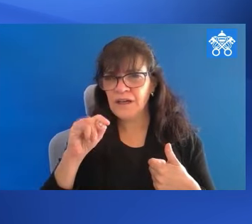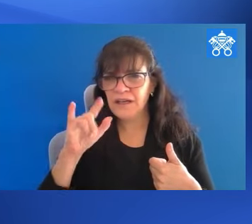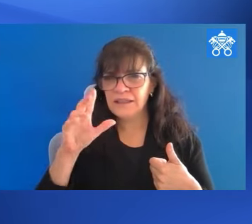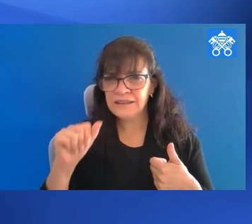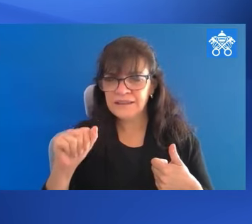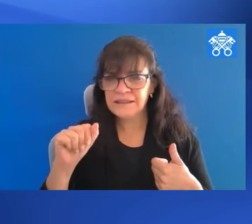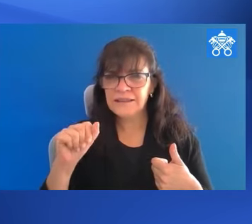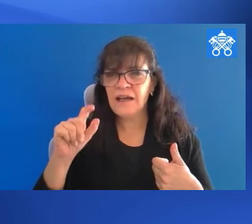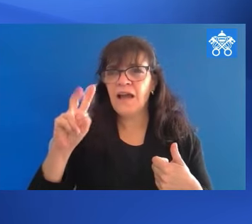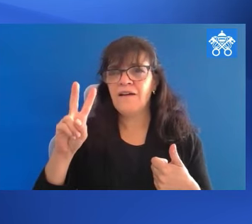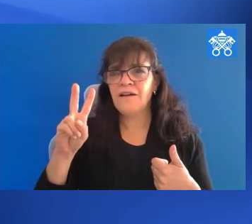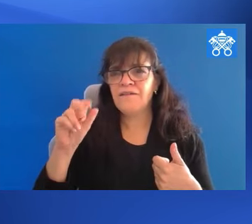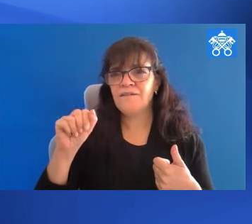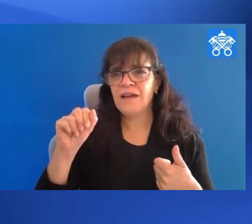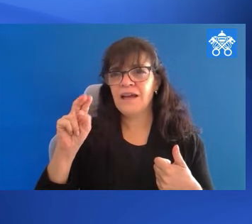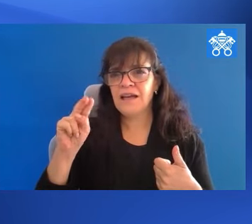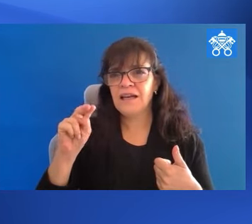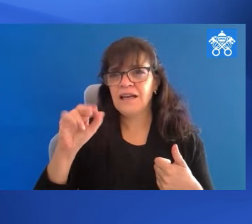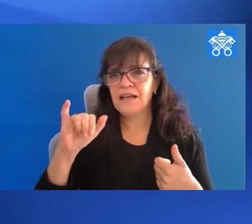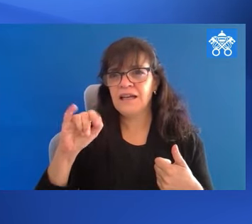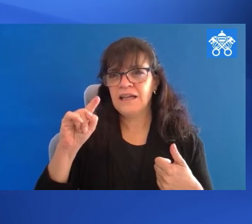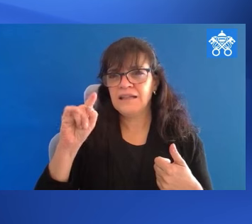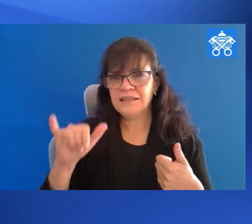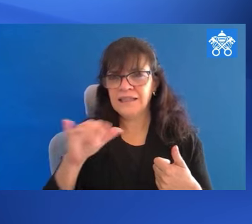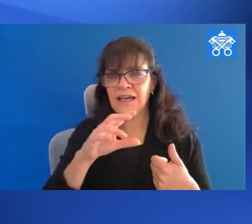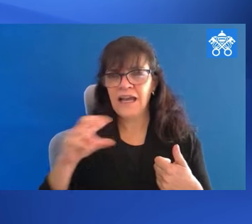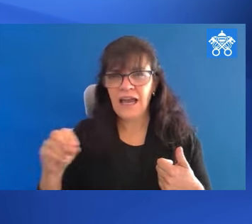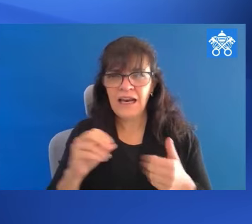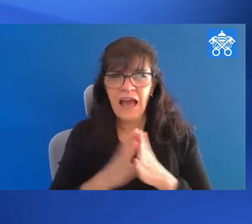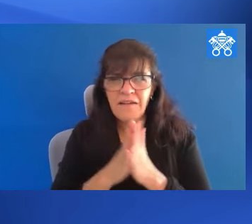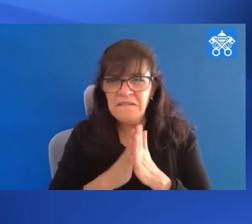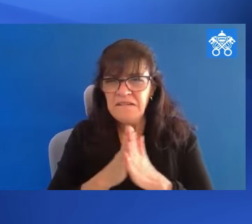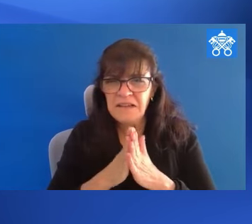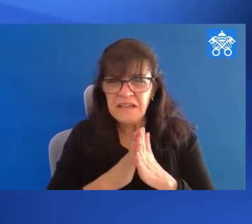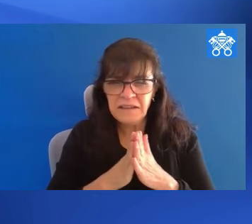vanity and avidity.